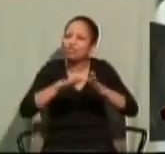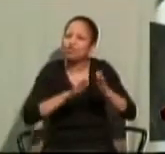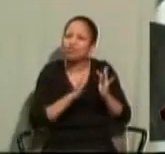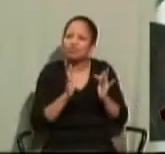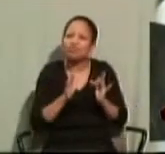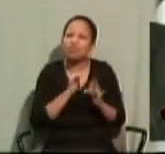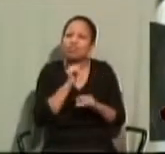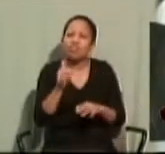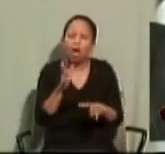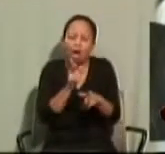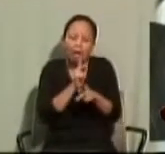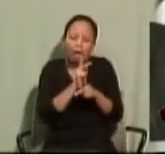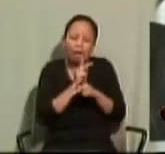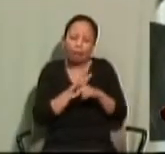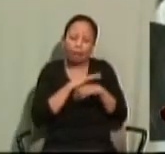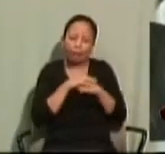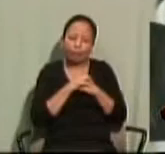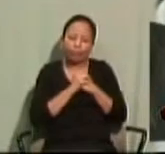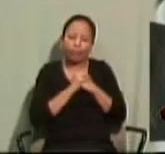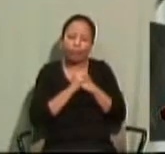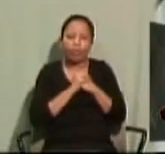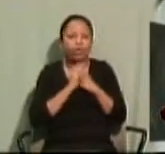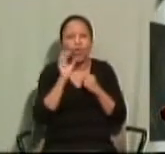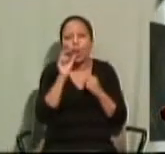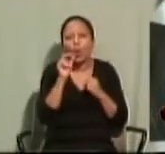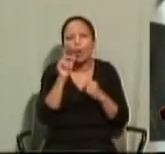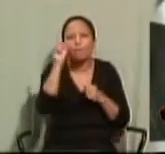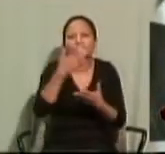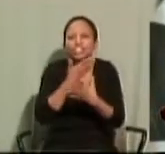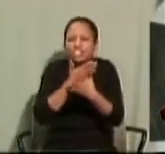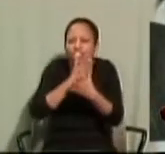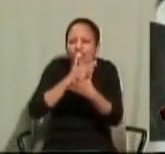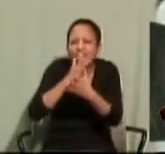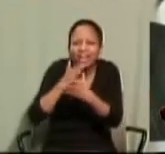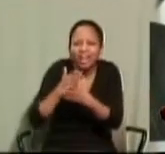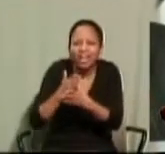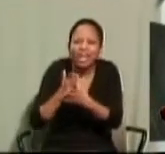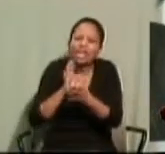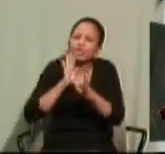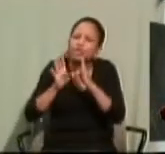bring it and share it to others.